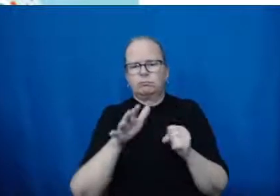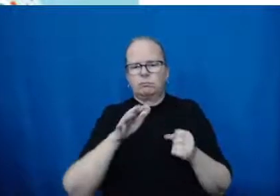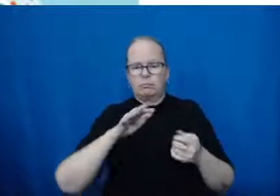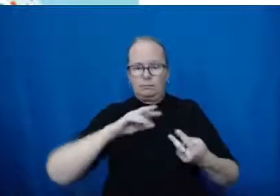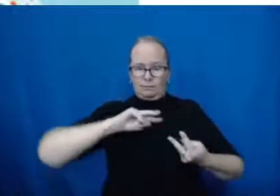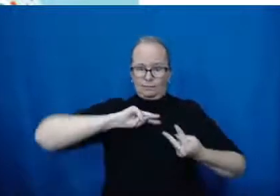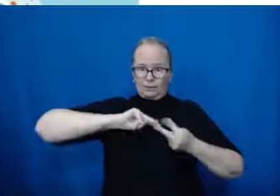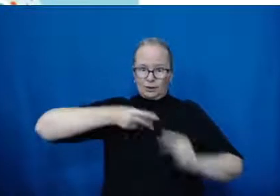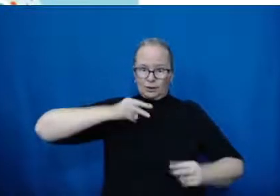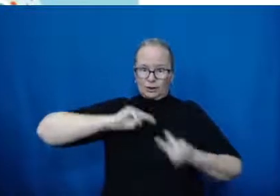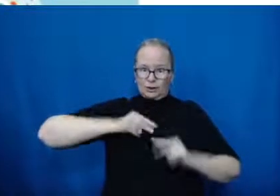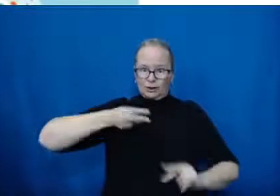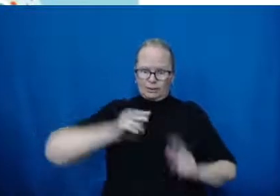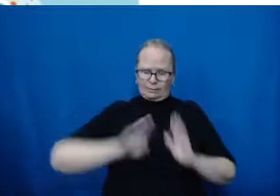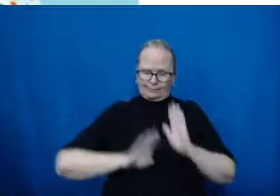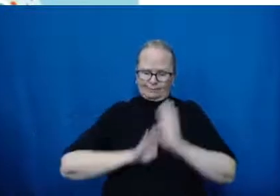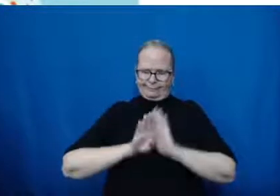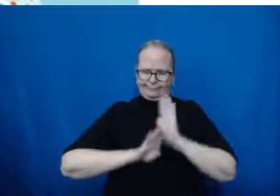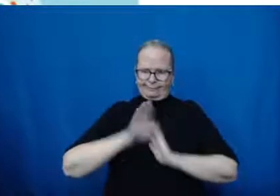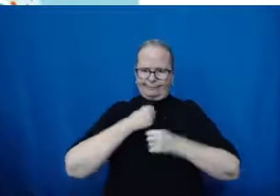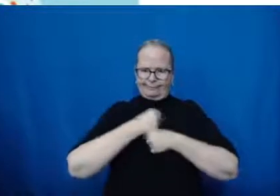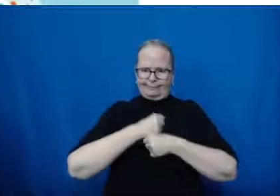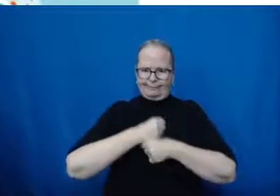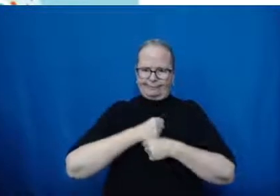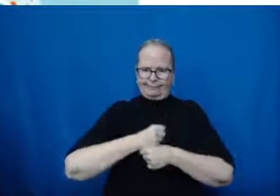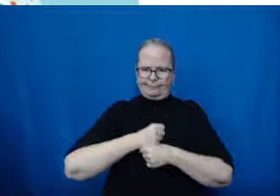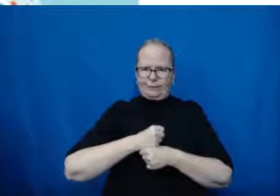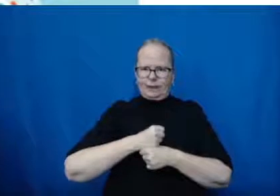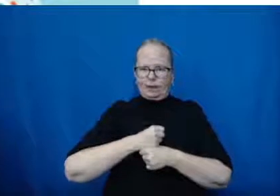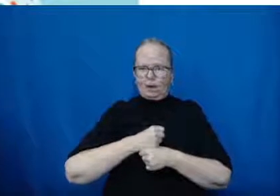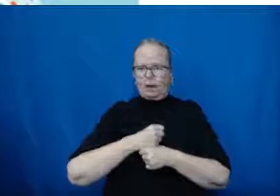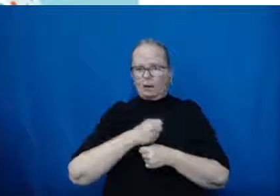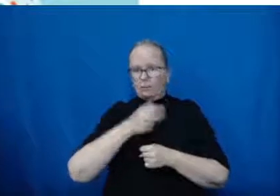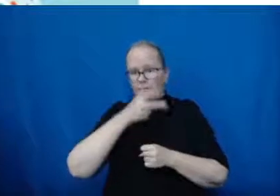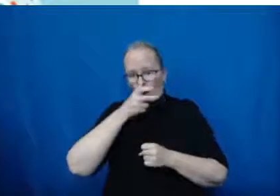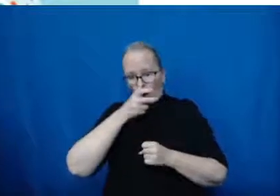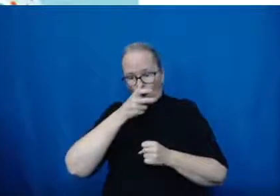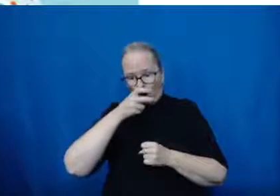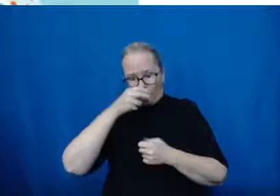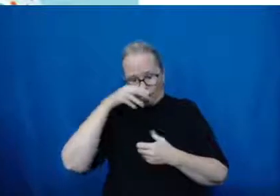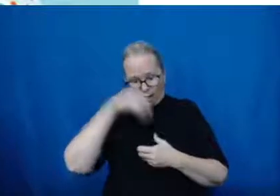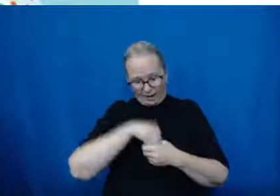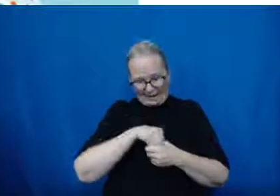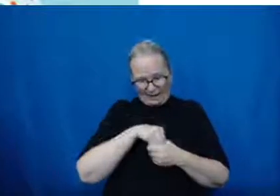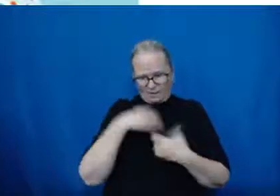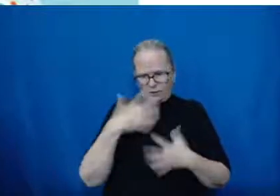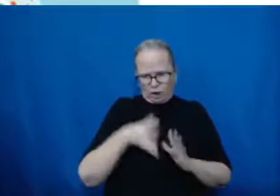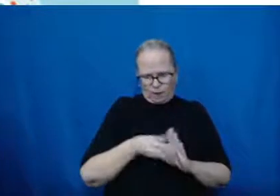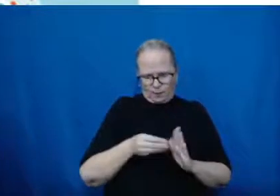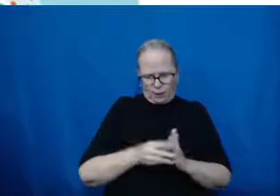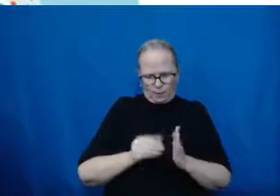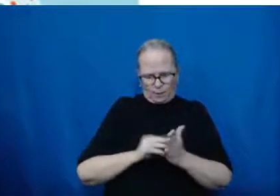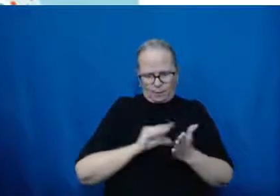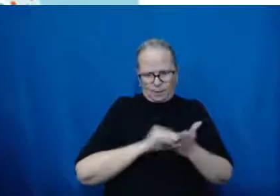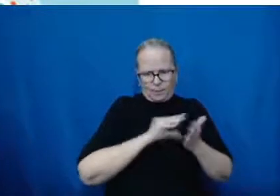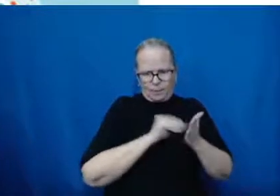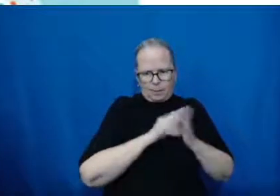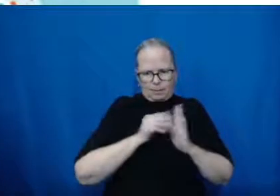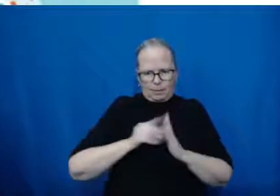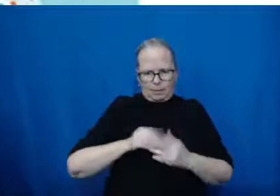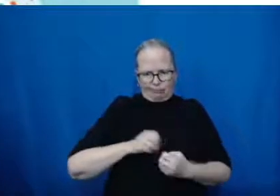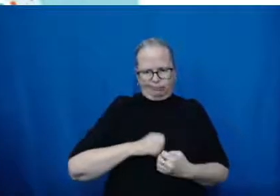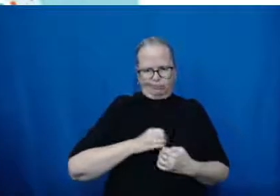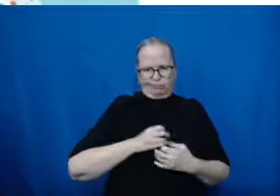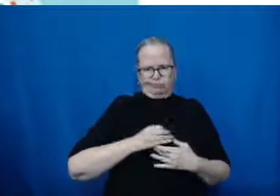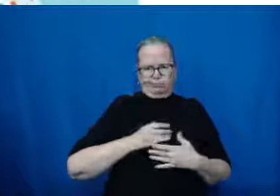our cells make copies of the protein. And then this again prompts our bodies to build T lymphocytes and B lymphocytes that will remember how to fight the virus if we're infected.